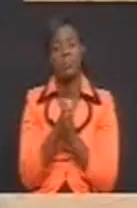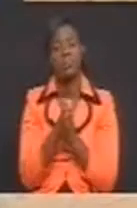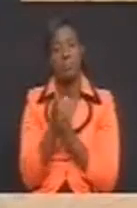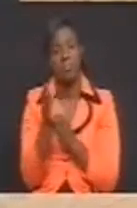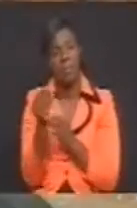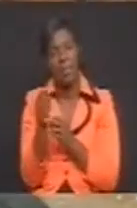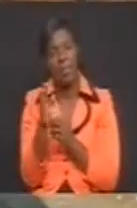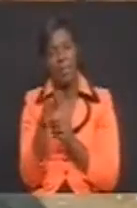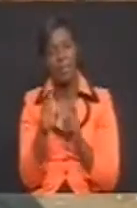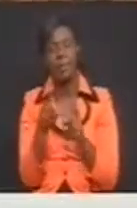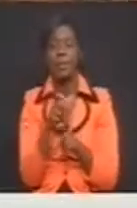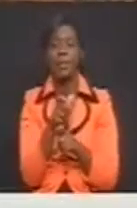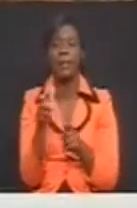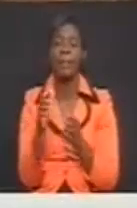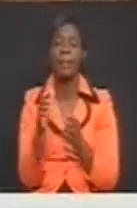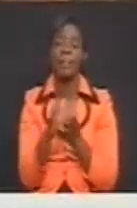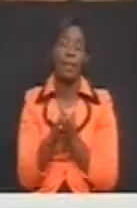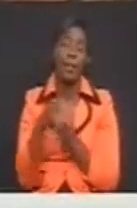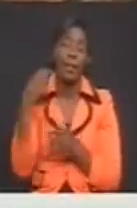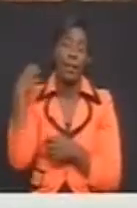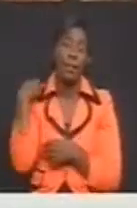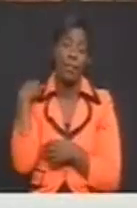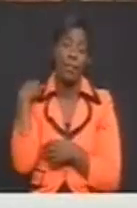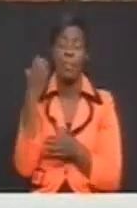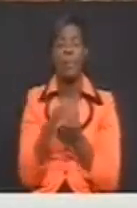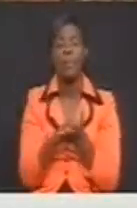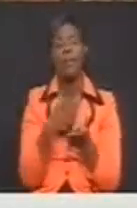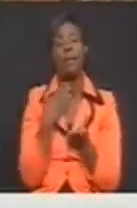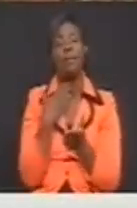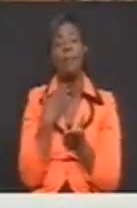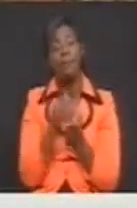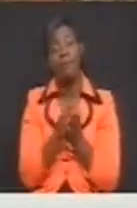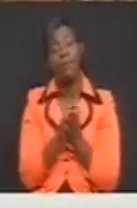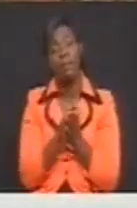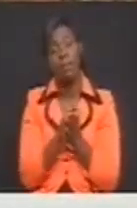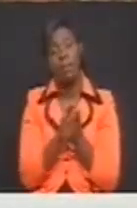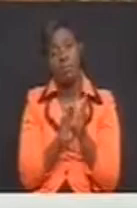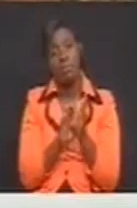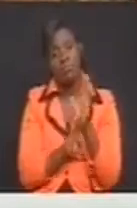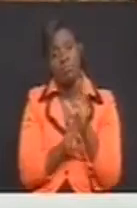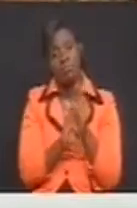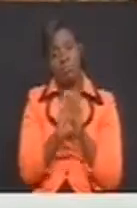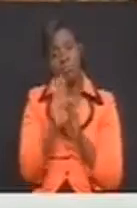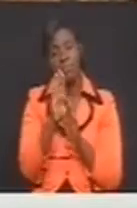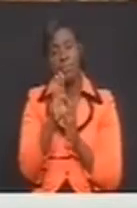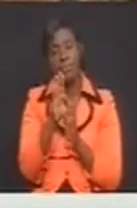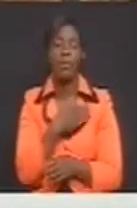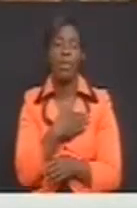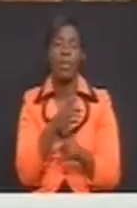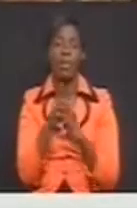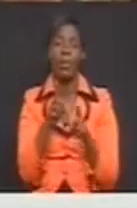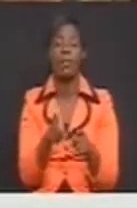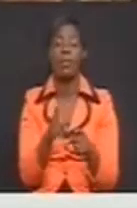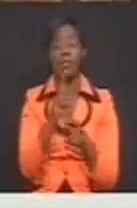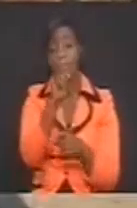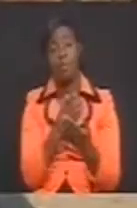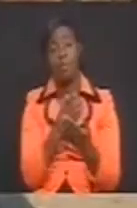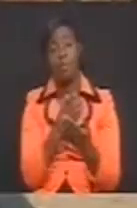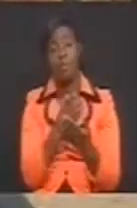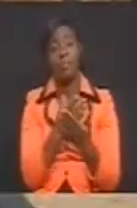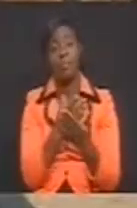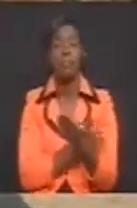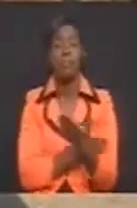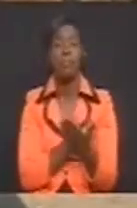The government would want to improve the livelihood of the household because the program is not for